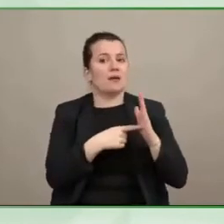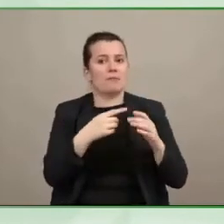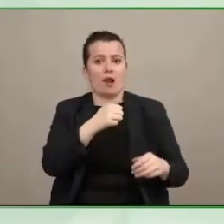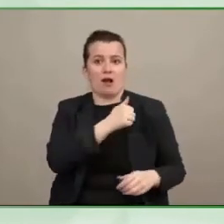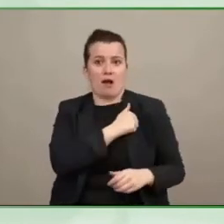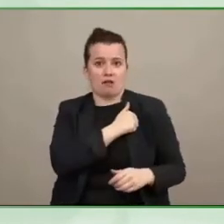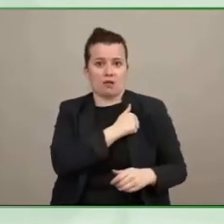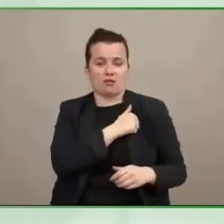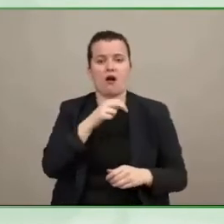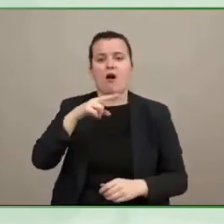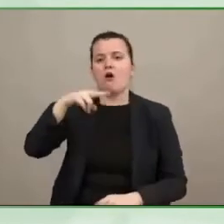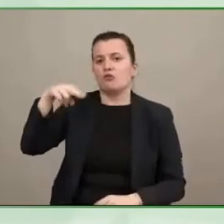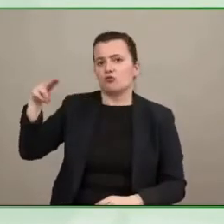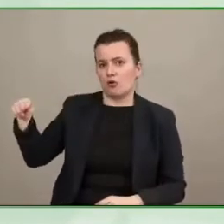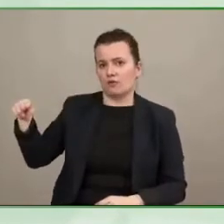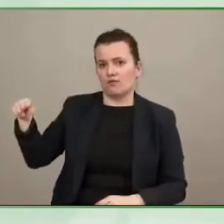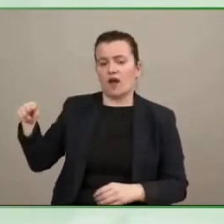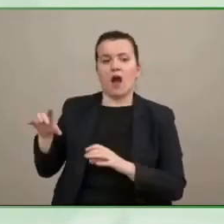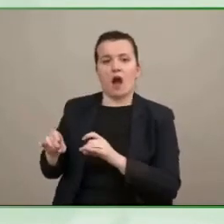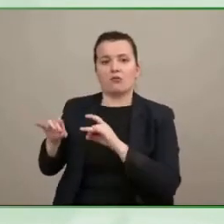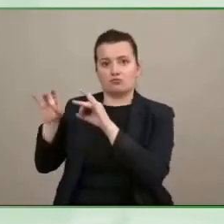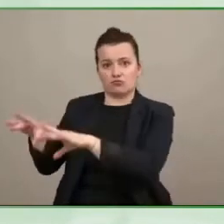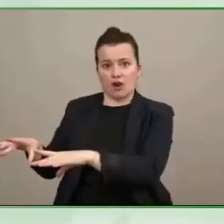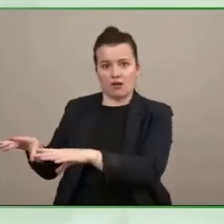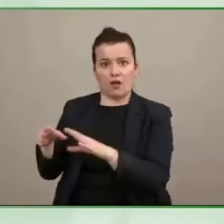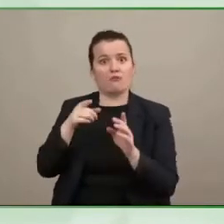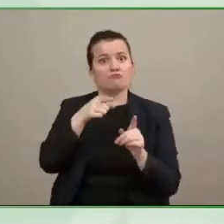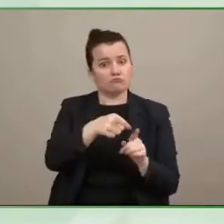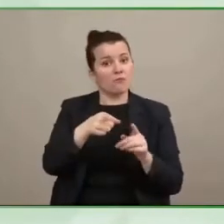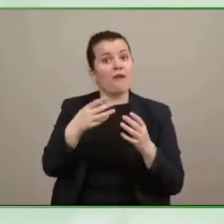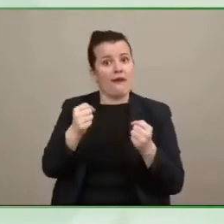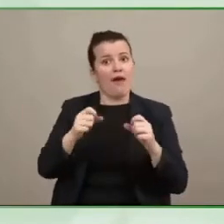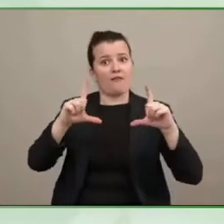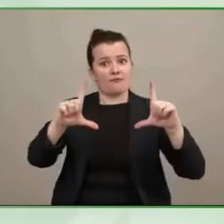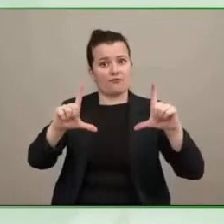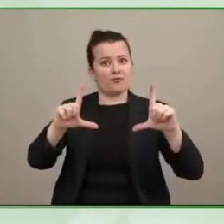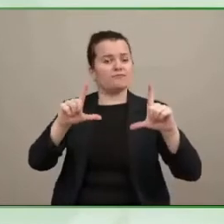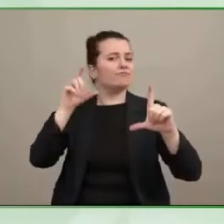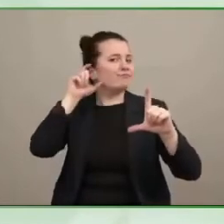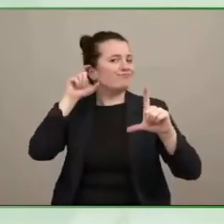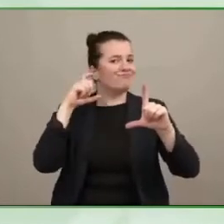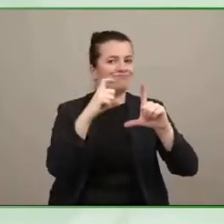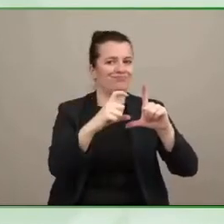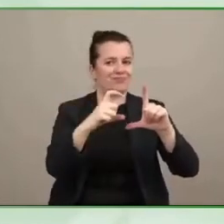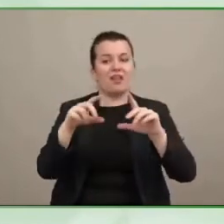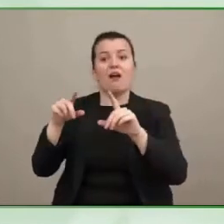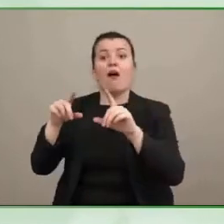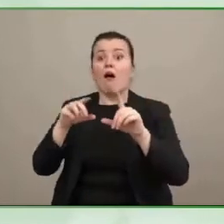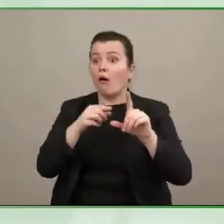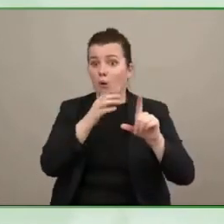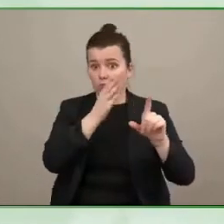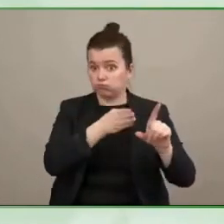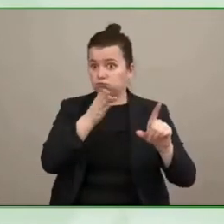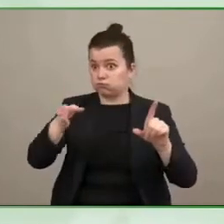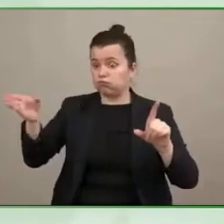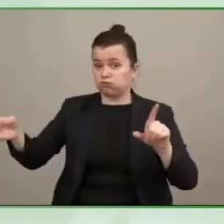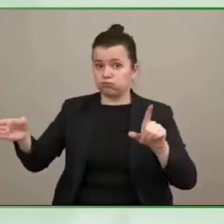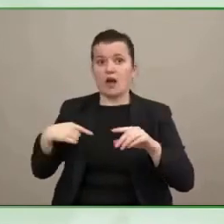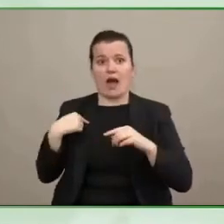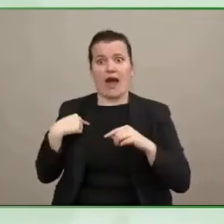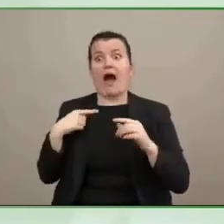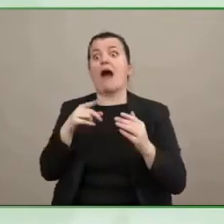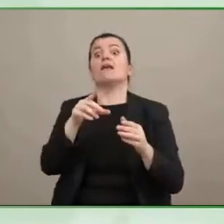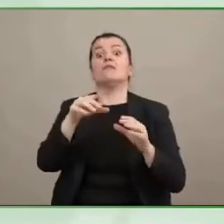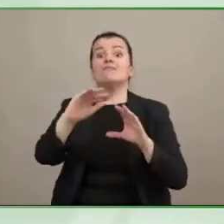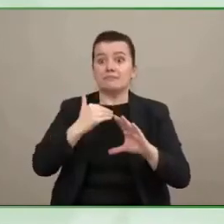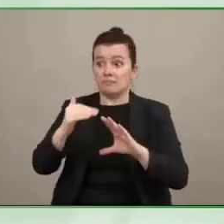they have the access i use those photos to create federal comments for the united states and show that